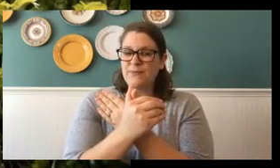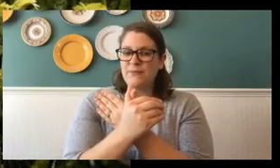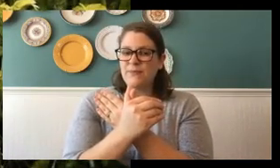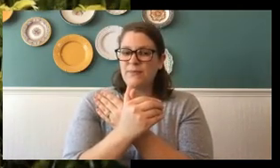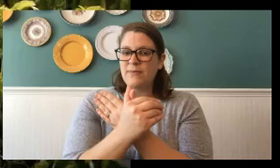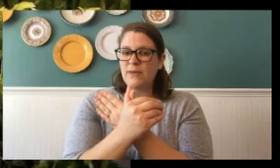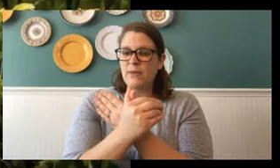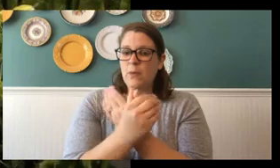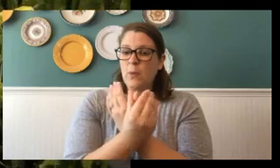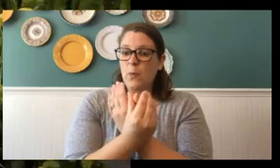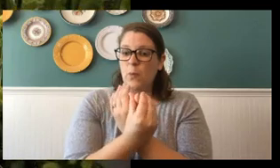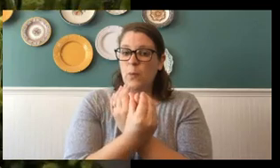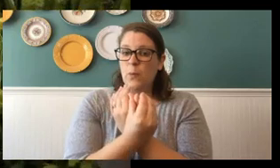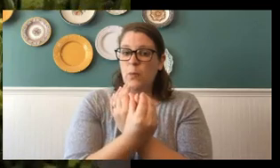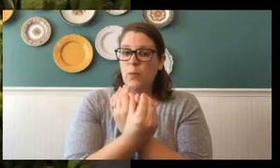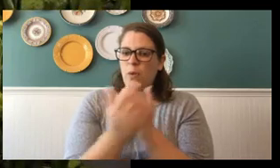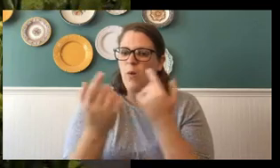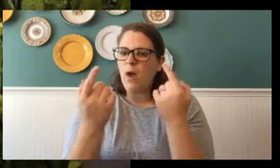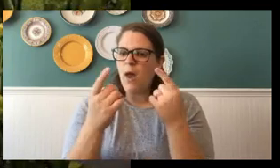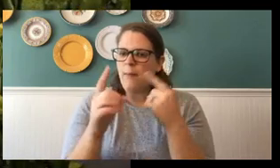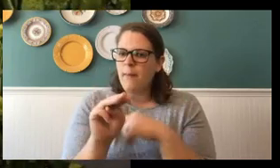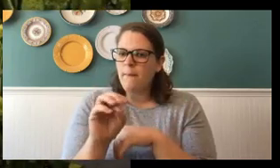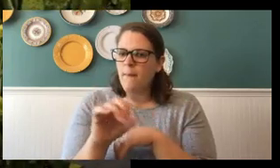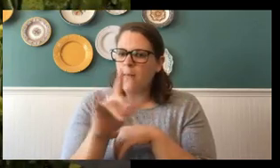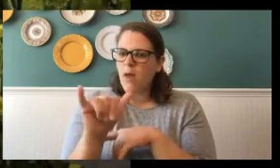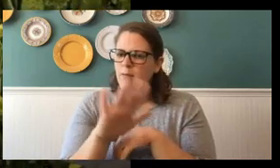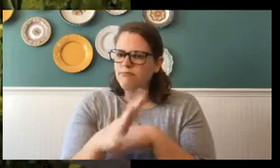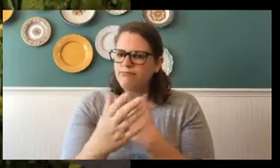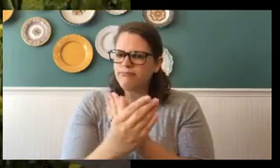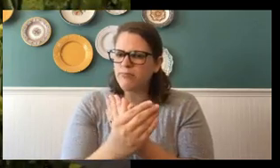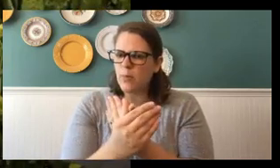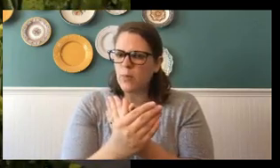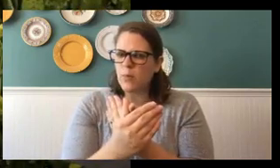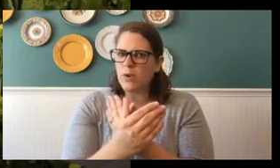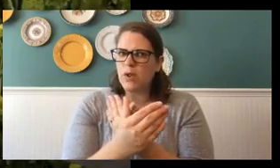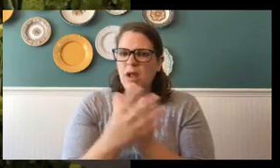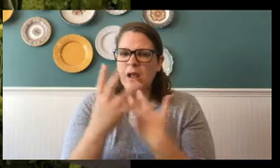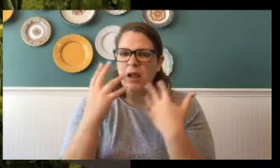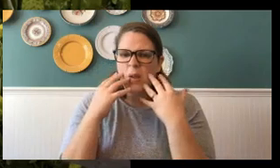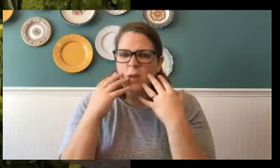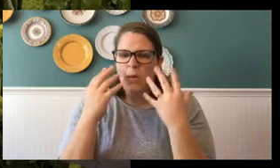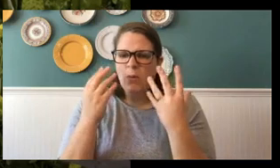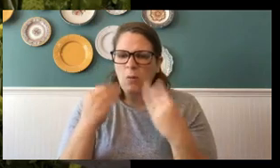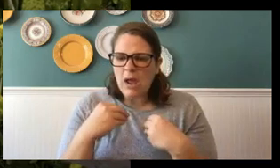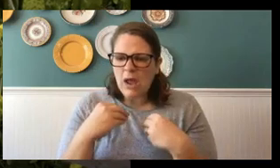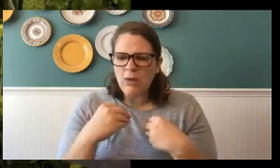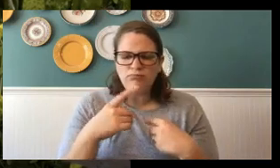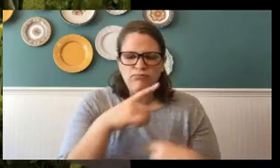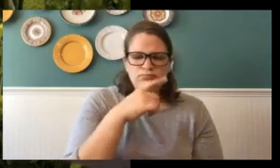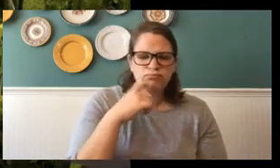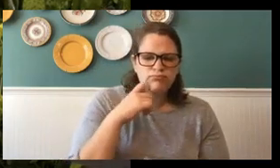What happened to Molly's wings? Are they wet or are they dry?